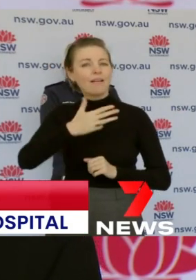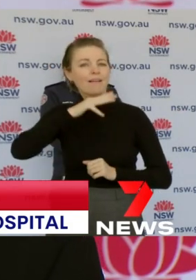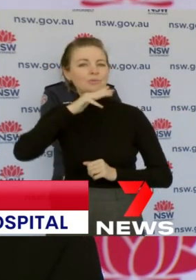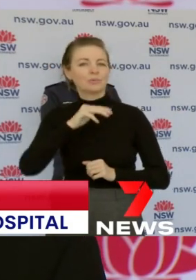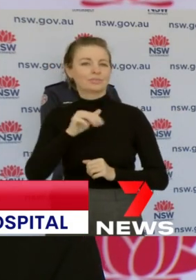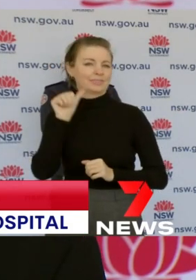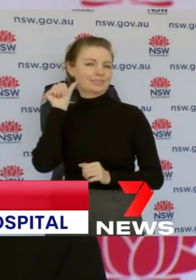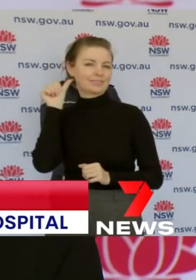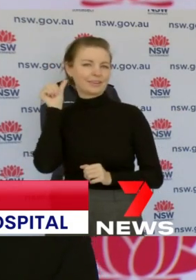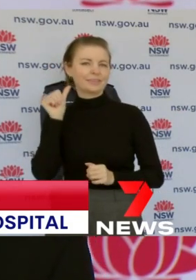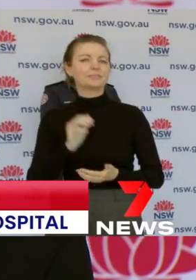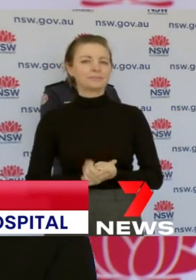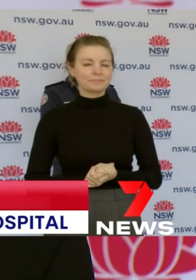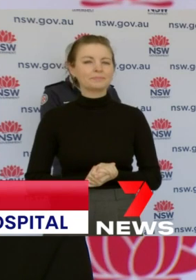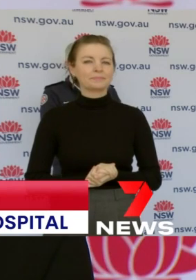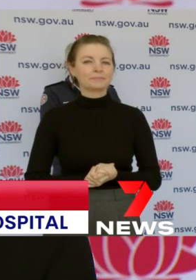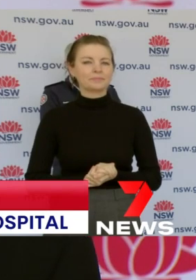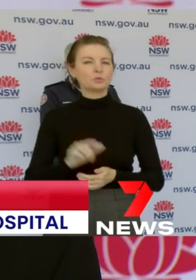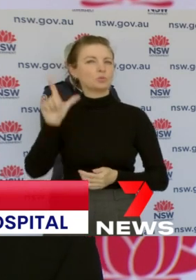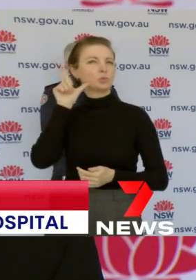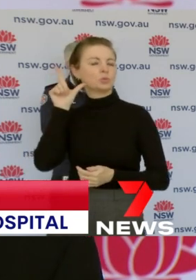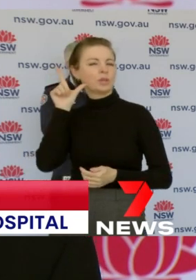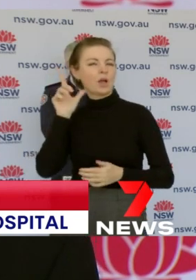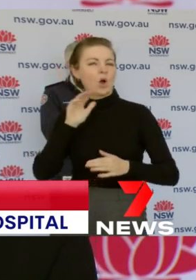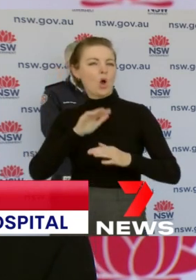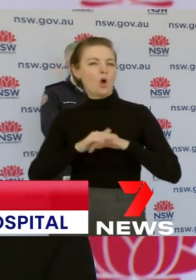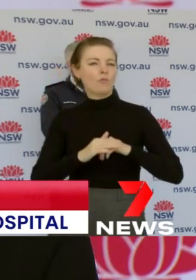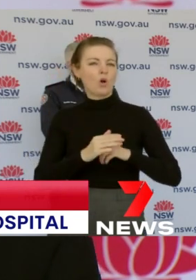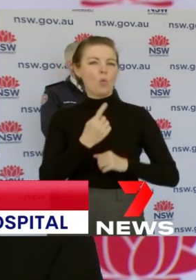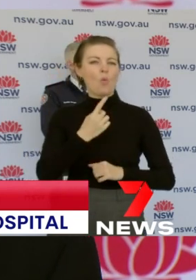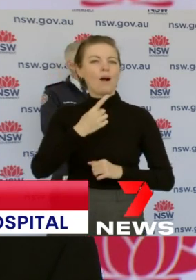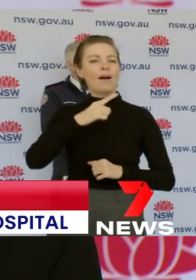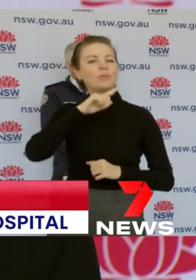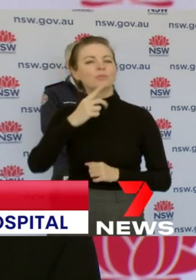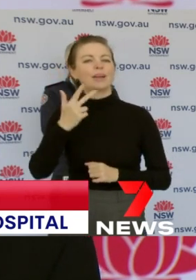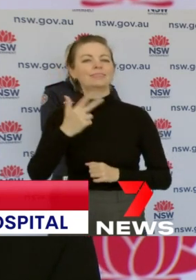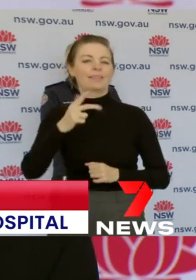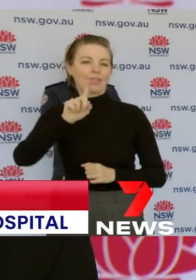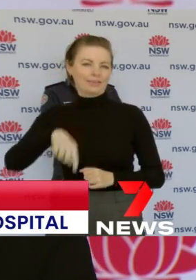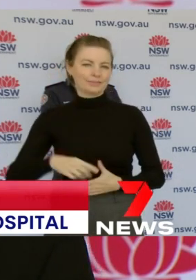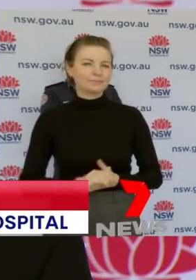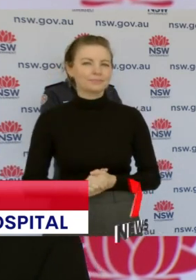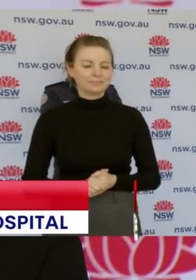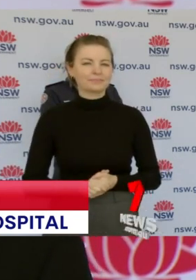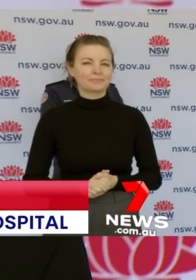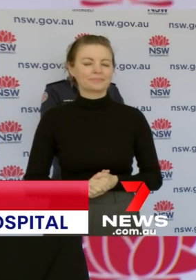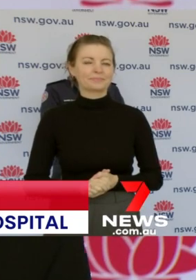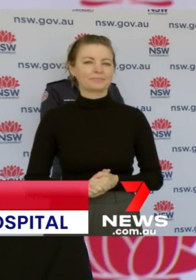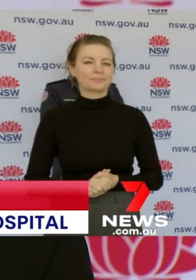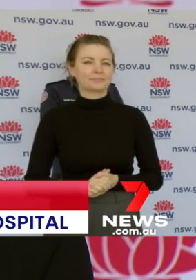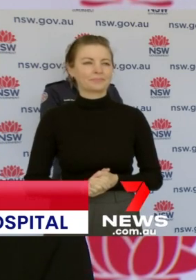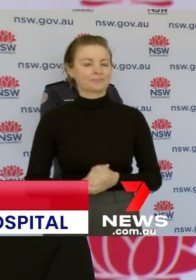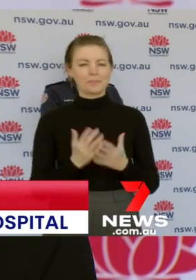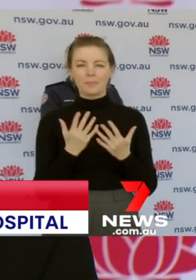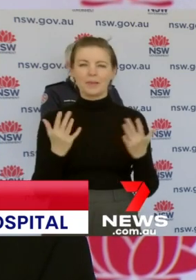night compared to the previous day total of over 118,000. We have a large number of